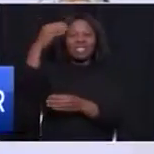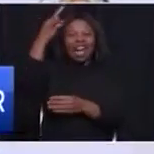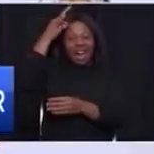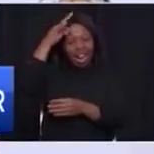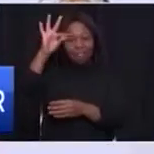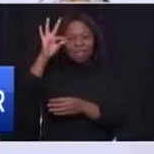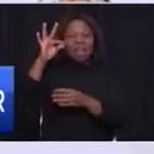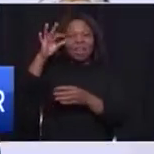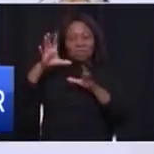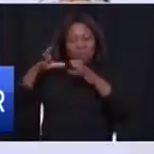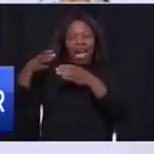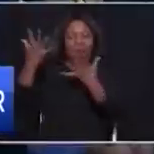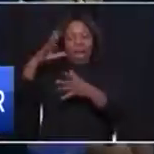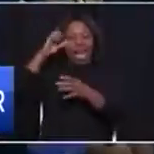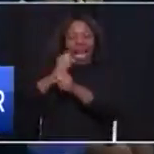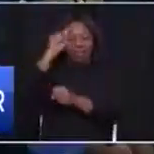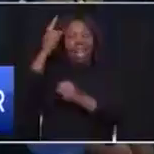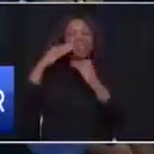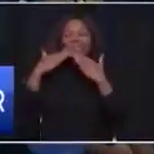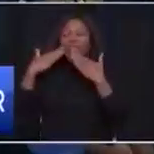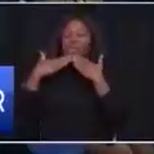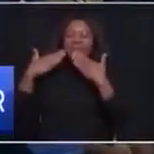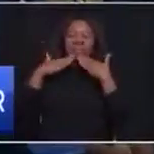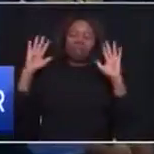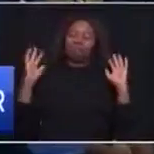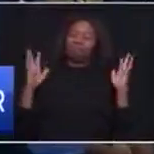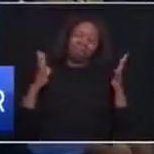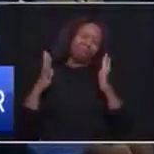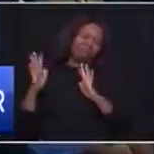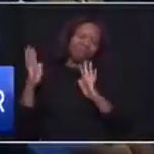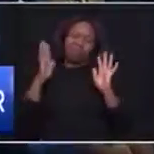thank you thank you thank you the people of Haute